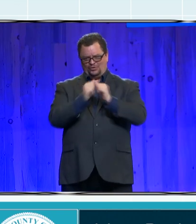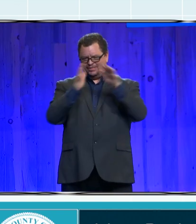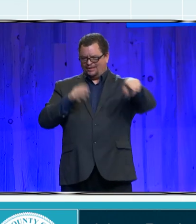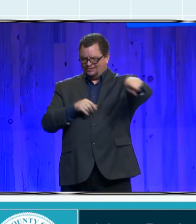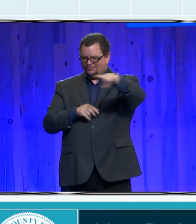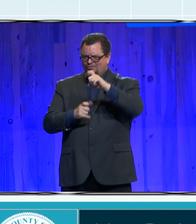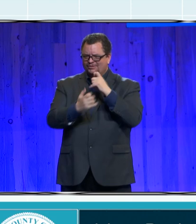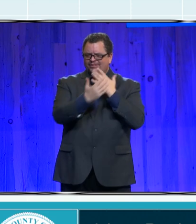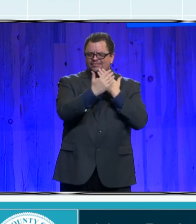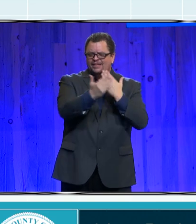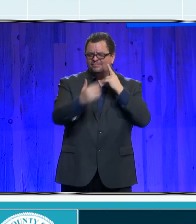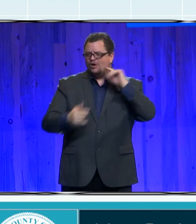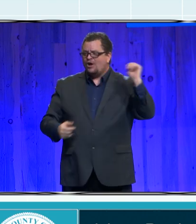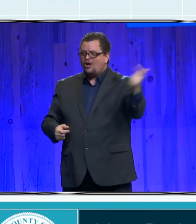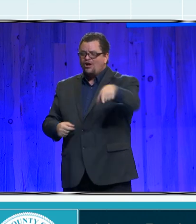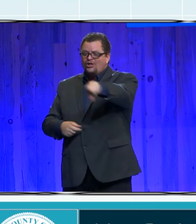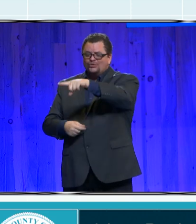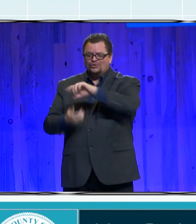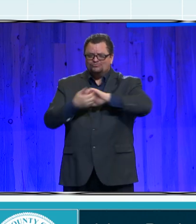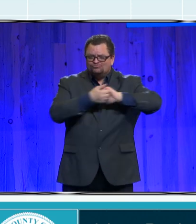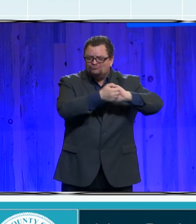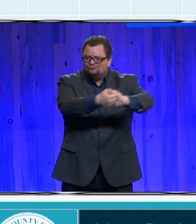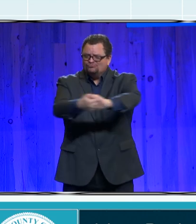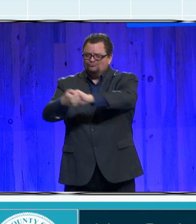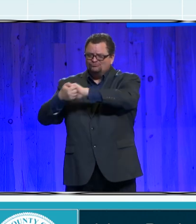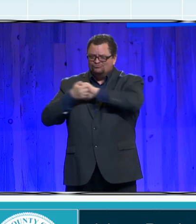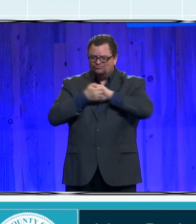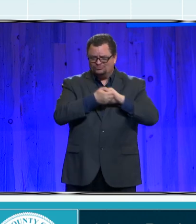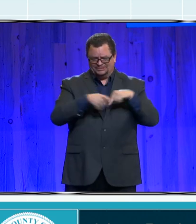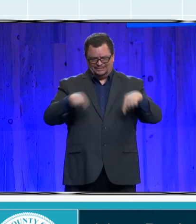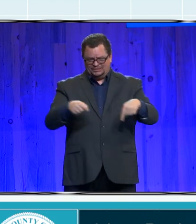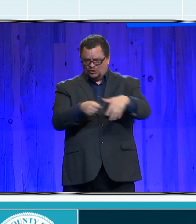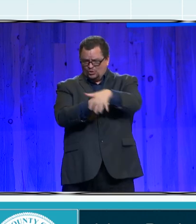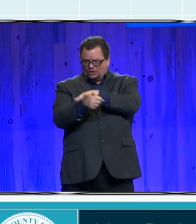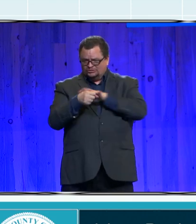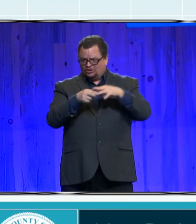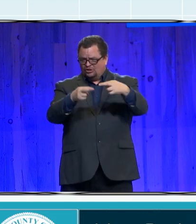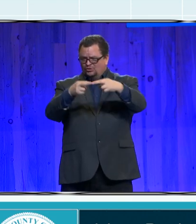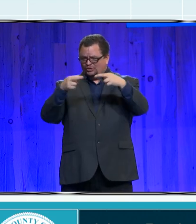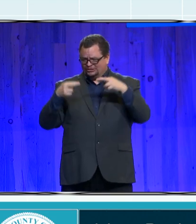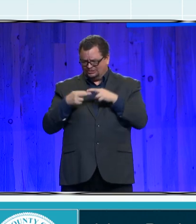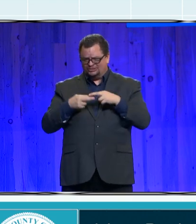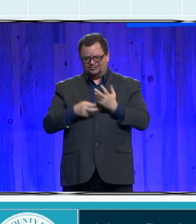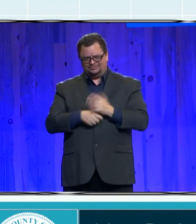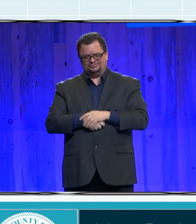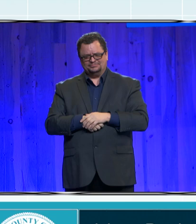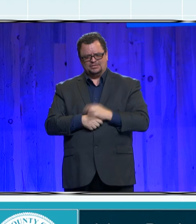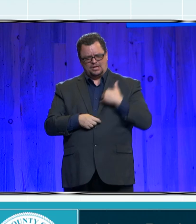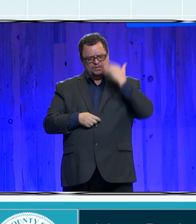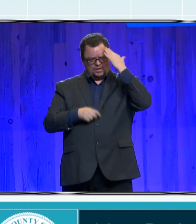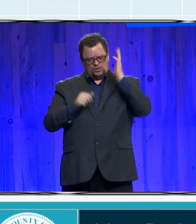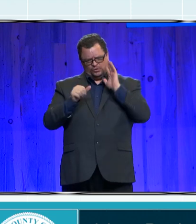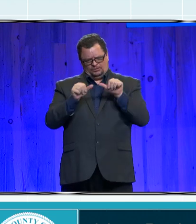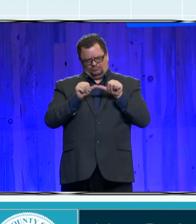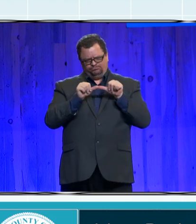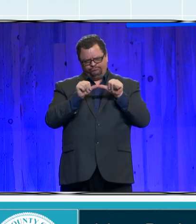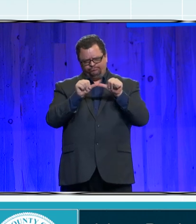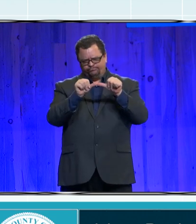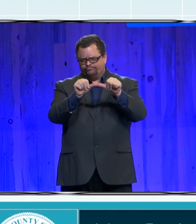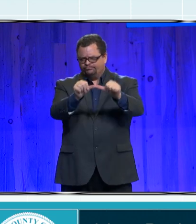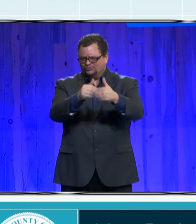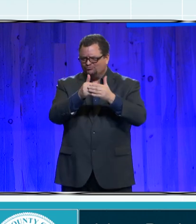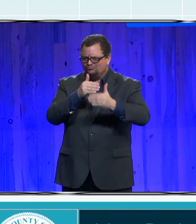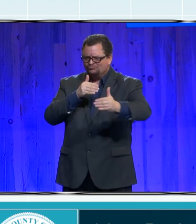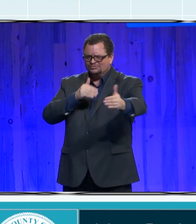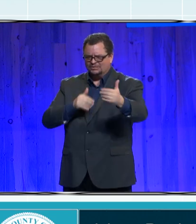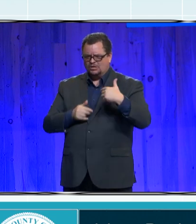for the collaboration and the regionalism, and I know that we're just going to continue that throughout the year. I will say, when you are the emcee, this